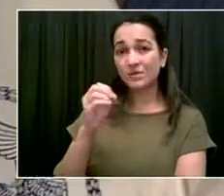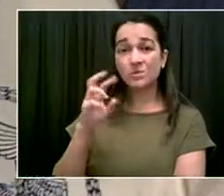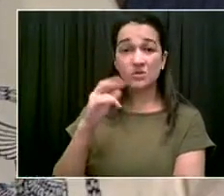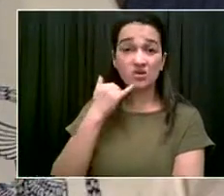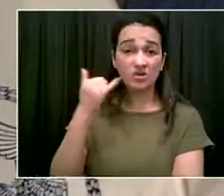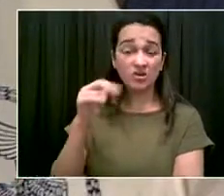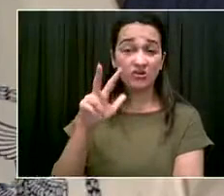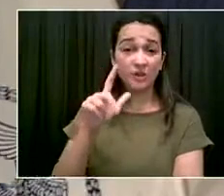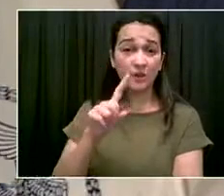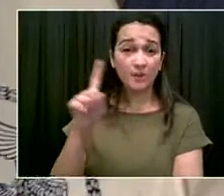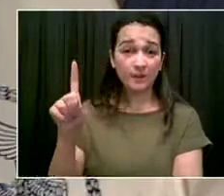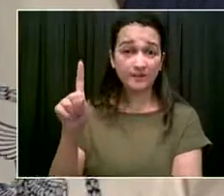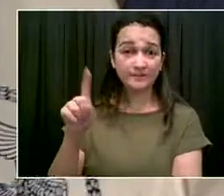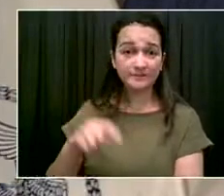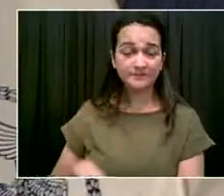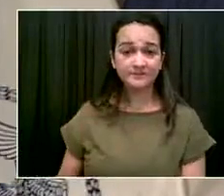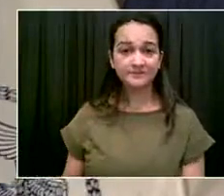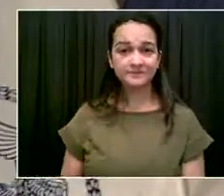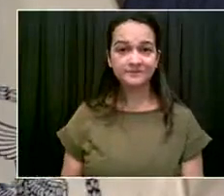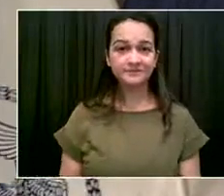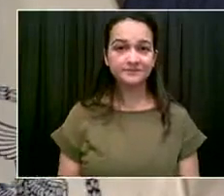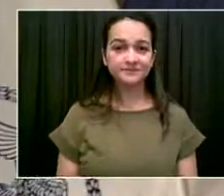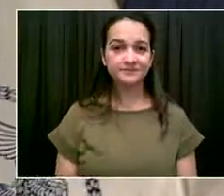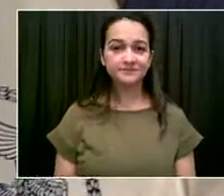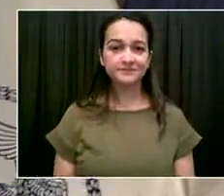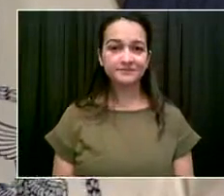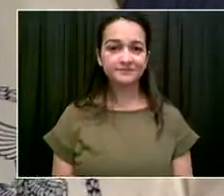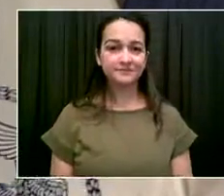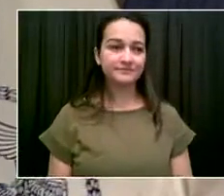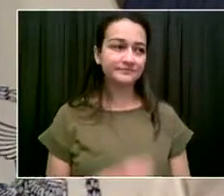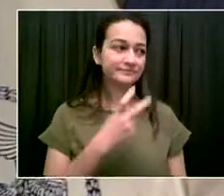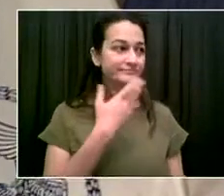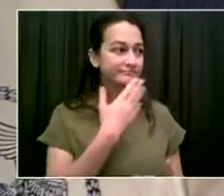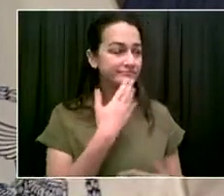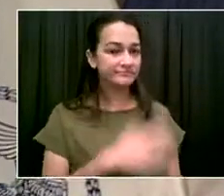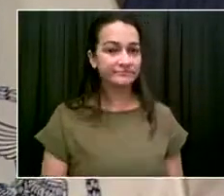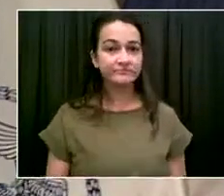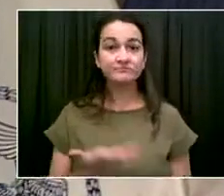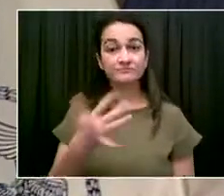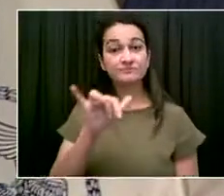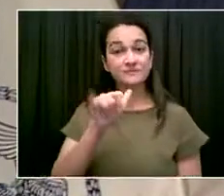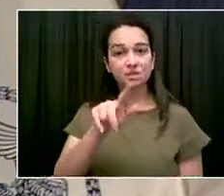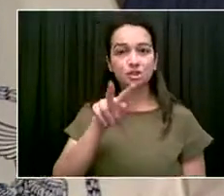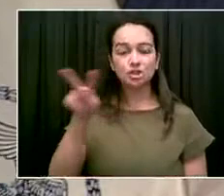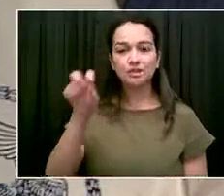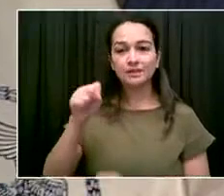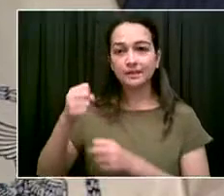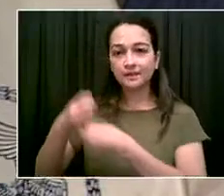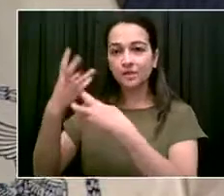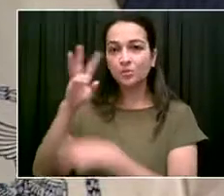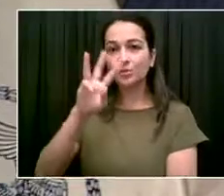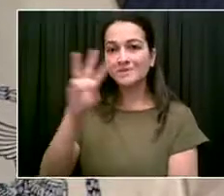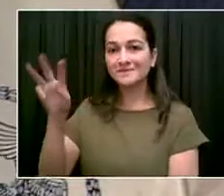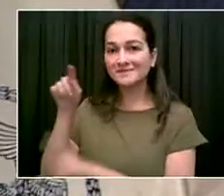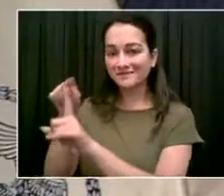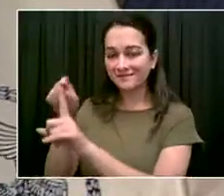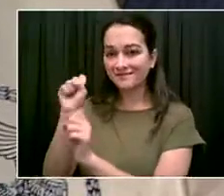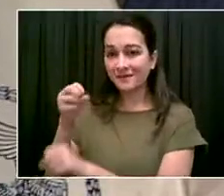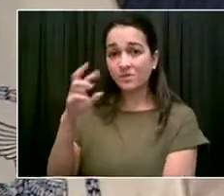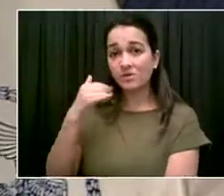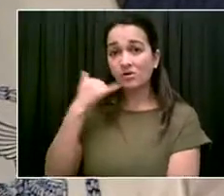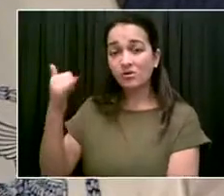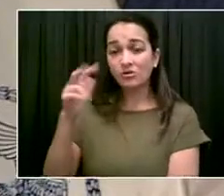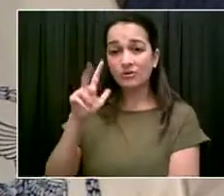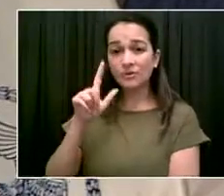keeping track through the media, online, through all the city sources. Just stay informed, listen for the messages,